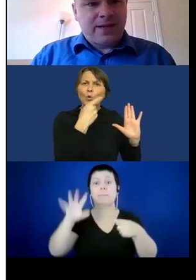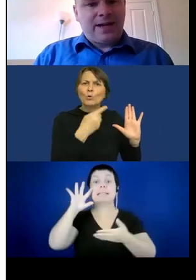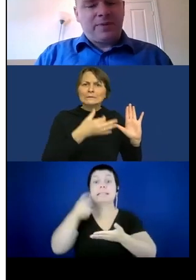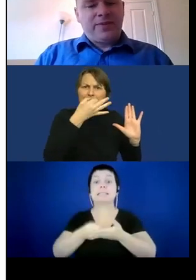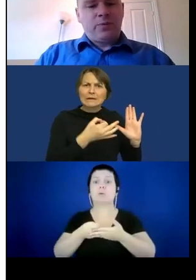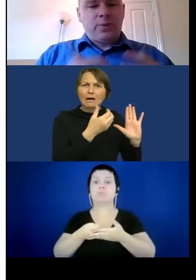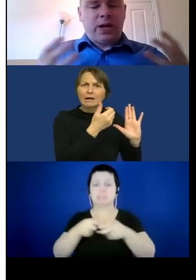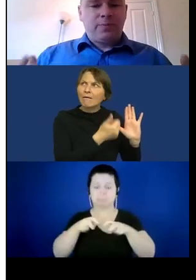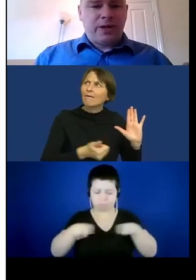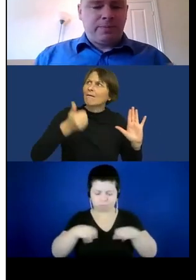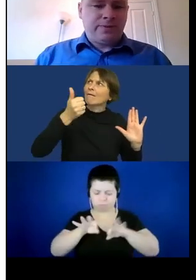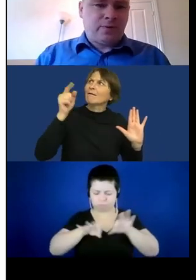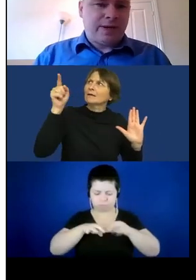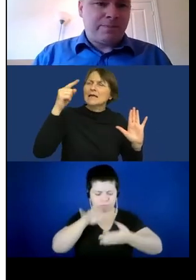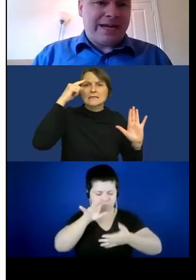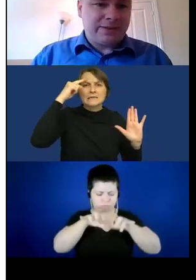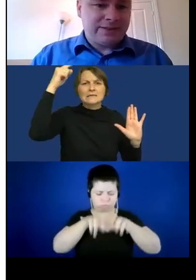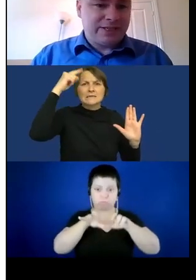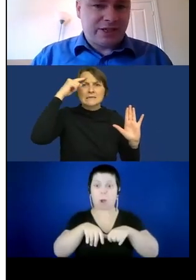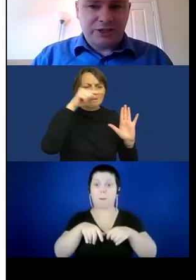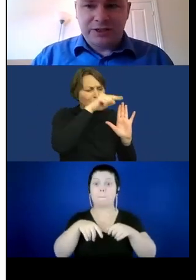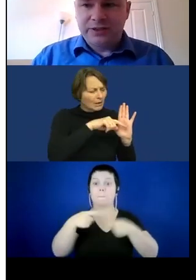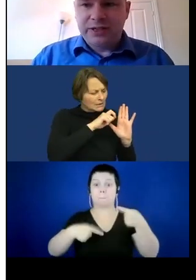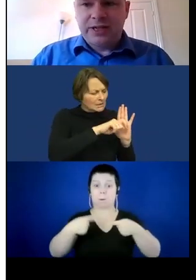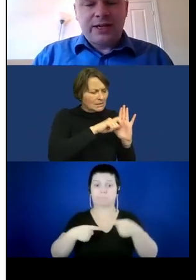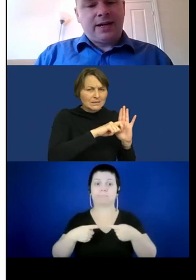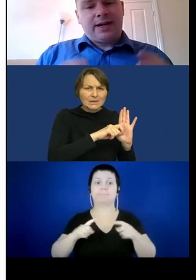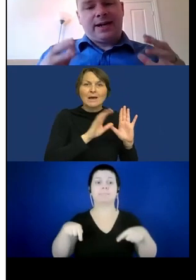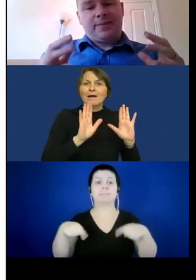policy and then we will open up for a panel discussion